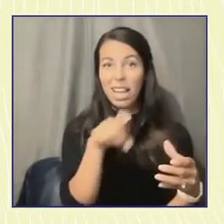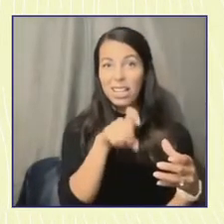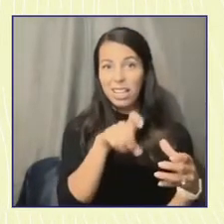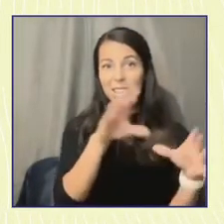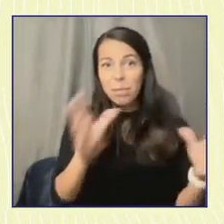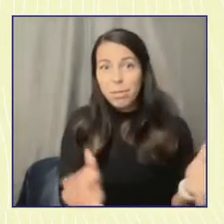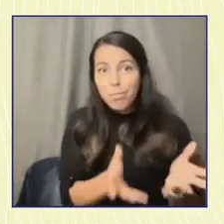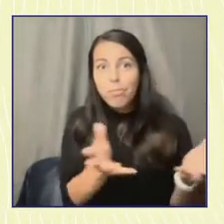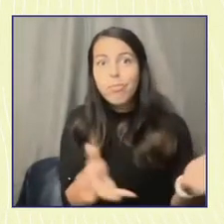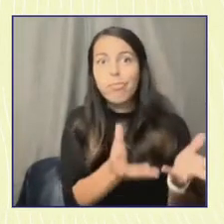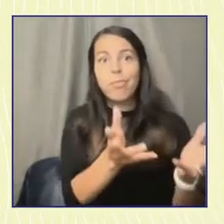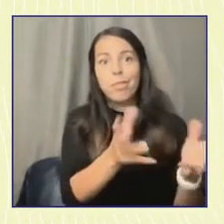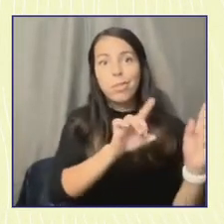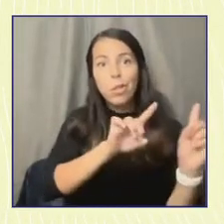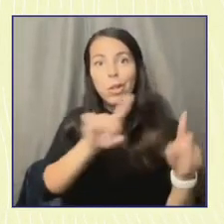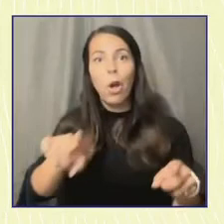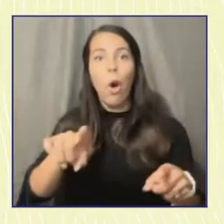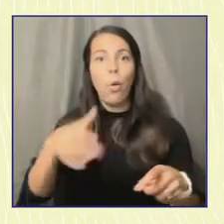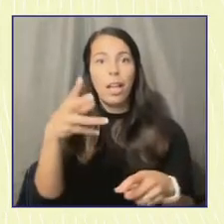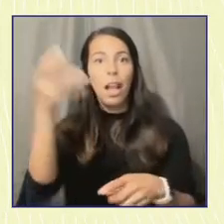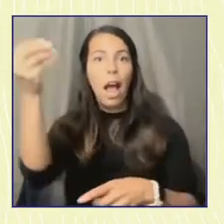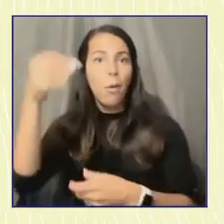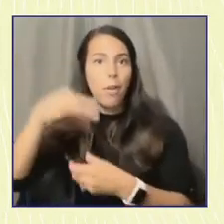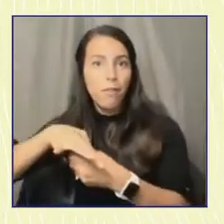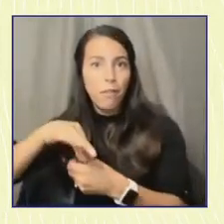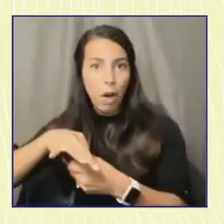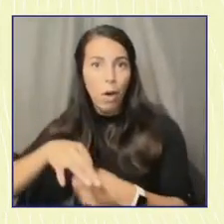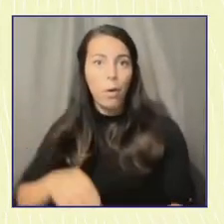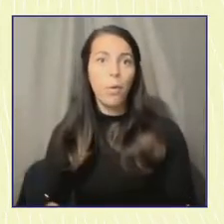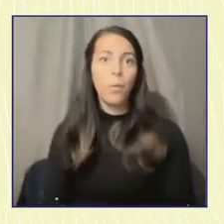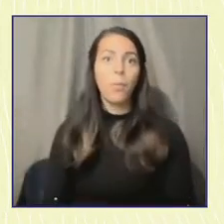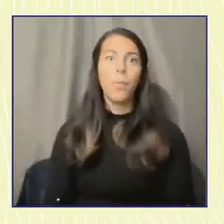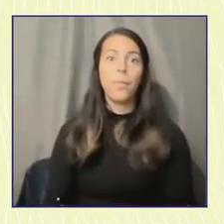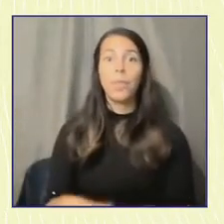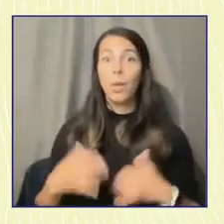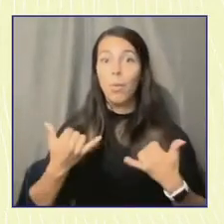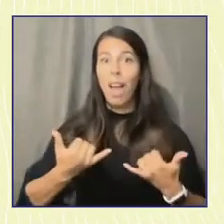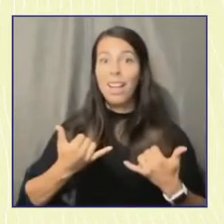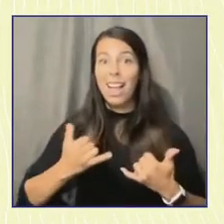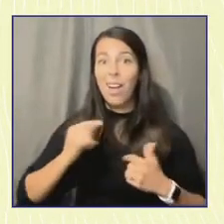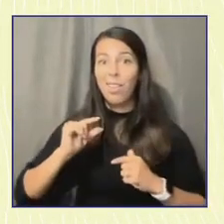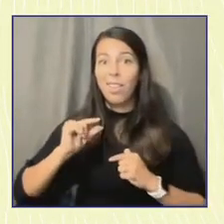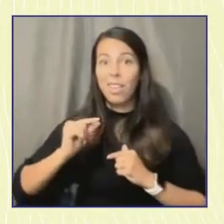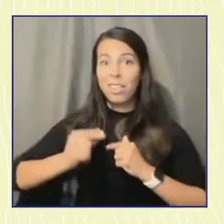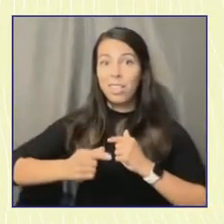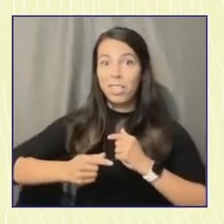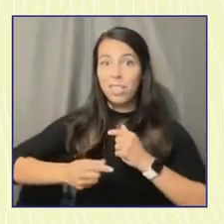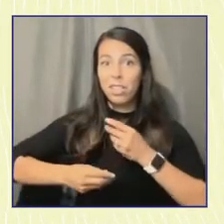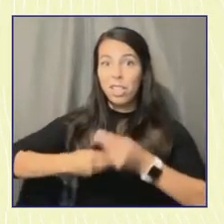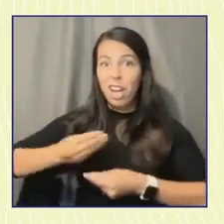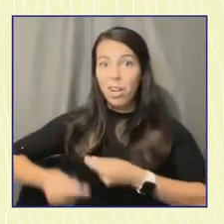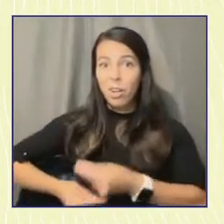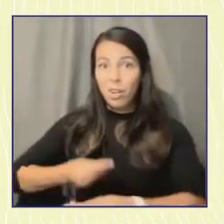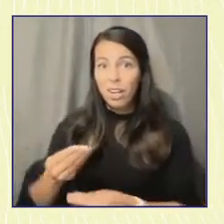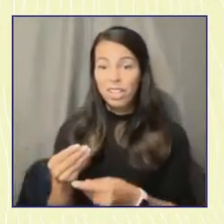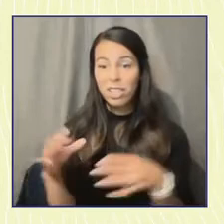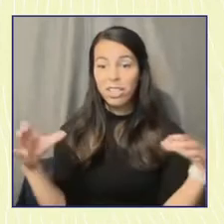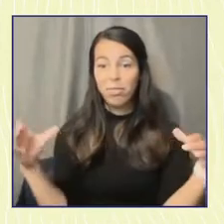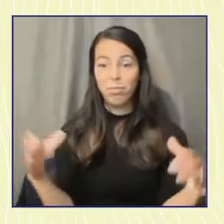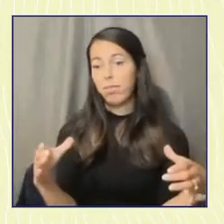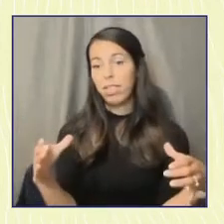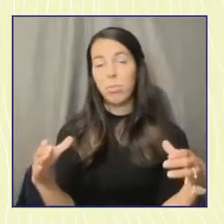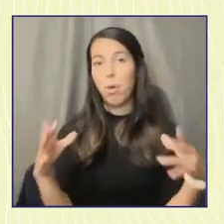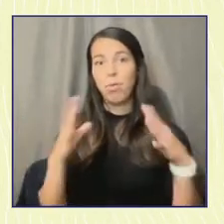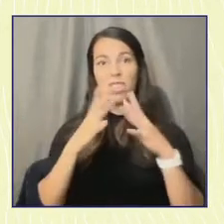communities. This is the most diverse generations generation of Americans in history, period.